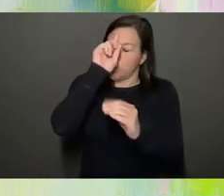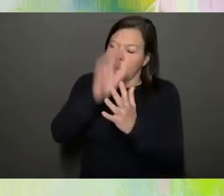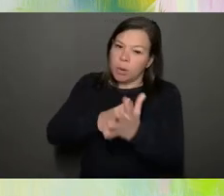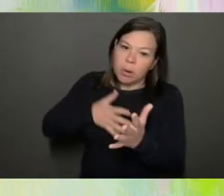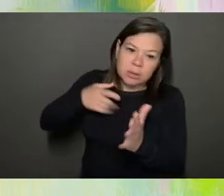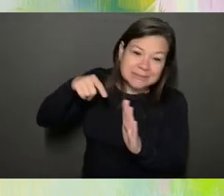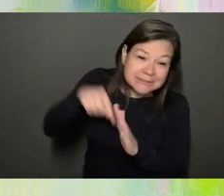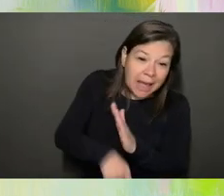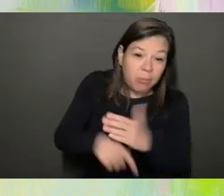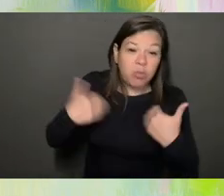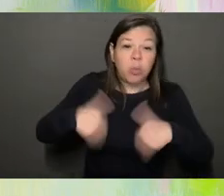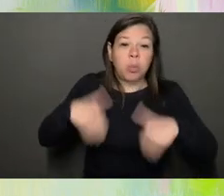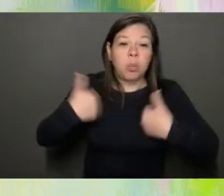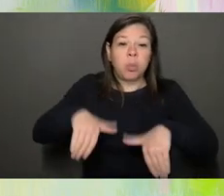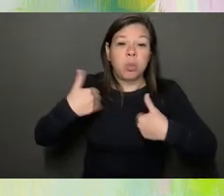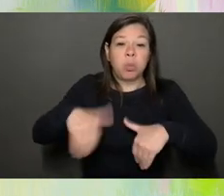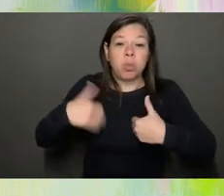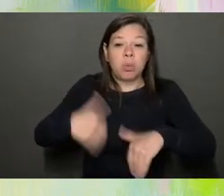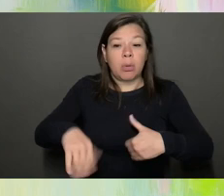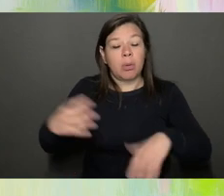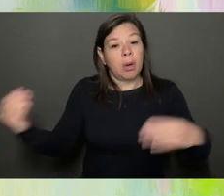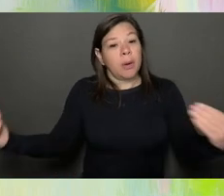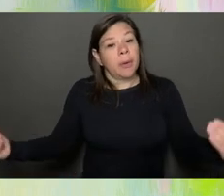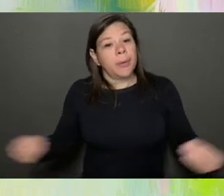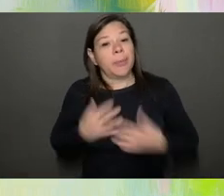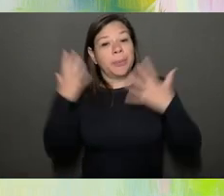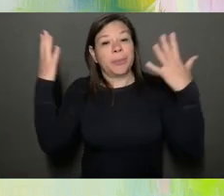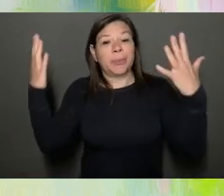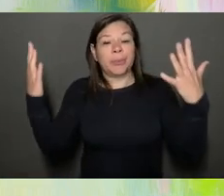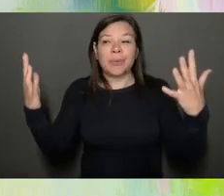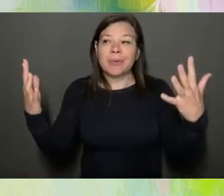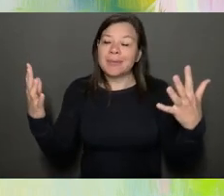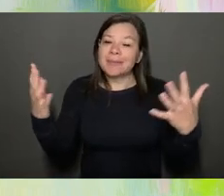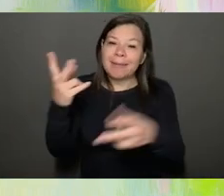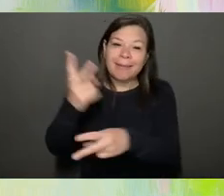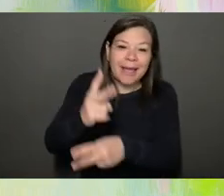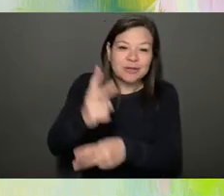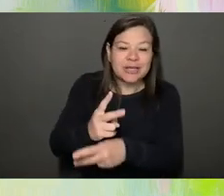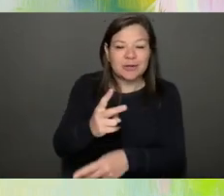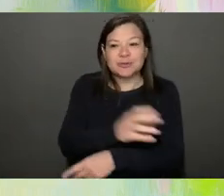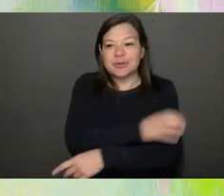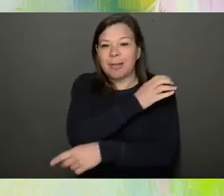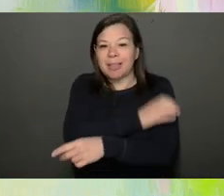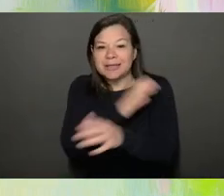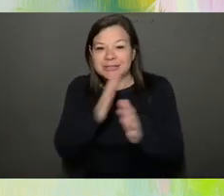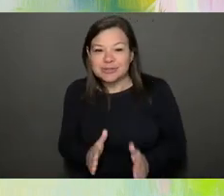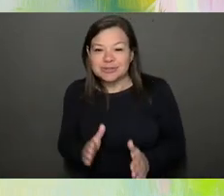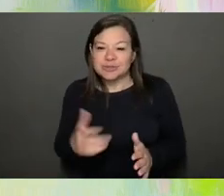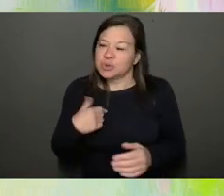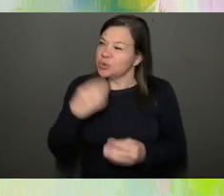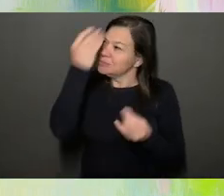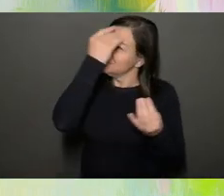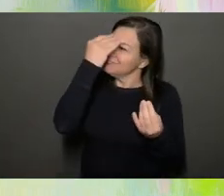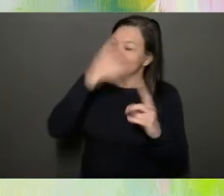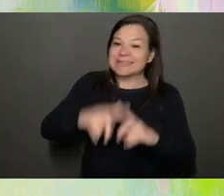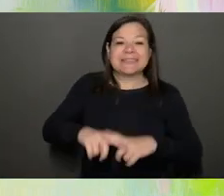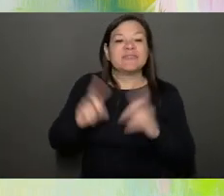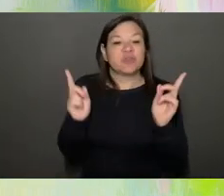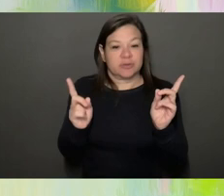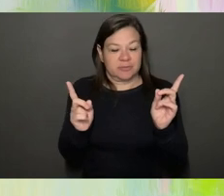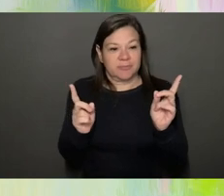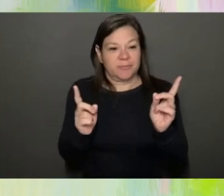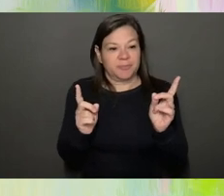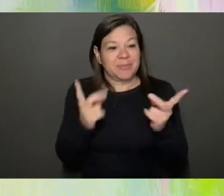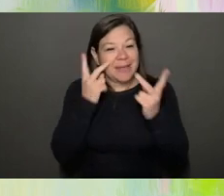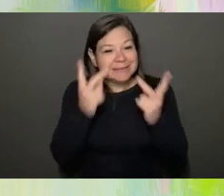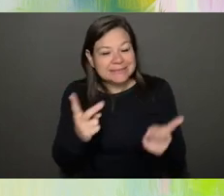inspiring clinicians and caretakers to think about things differently, to see the patient community with